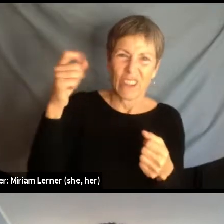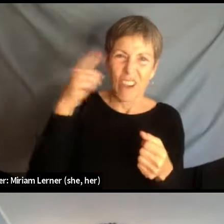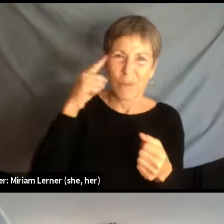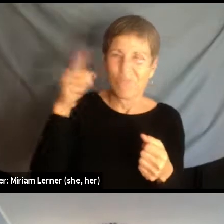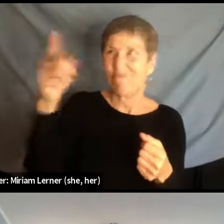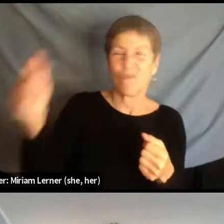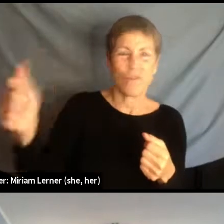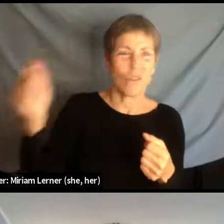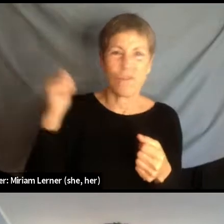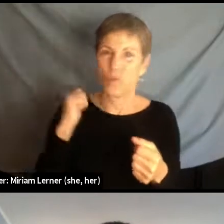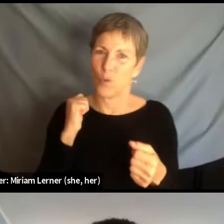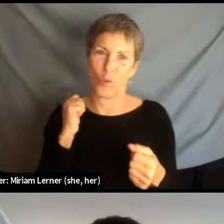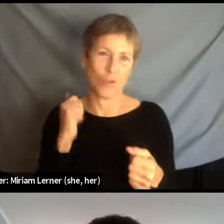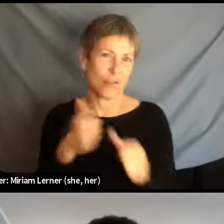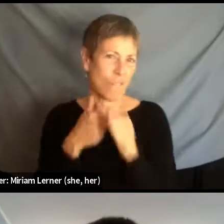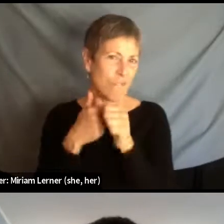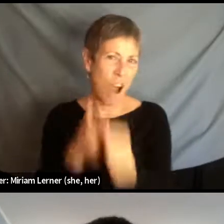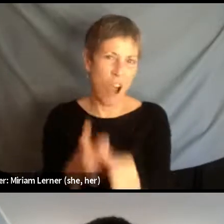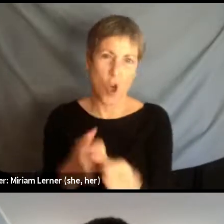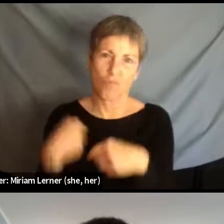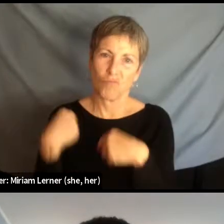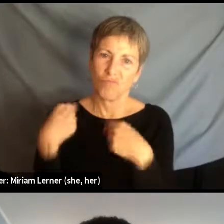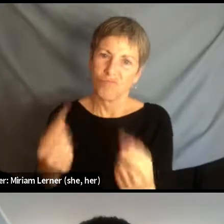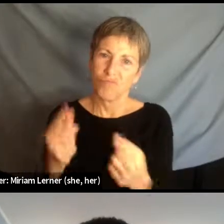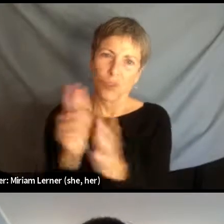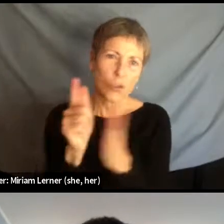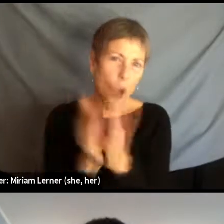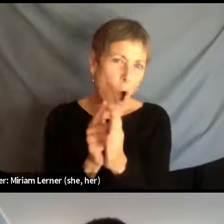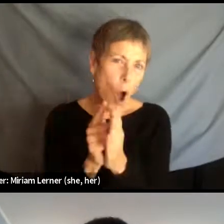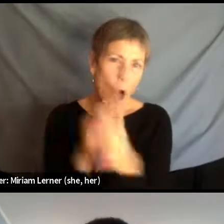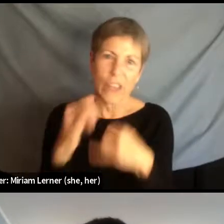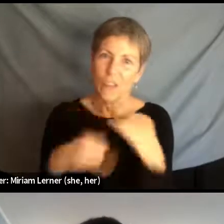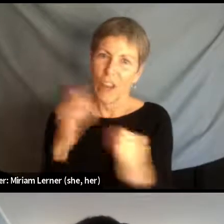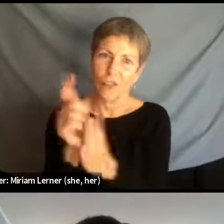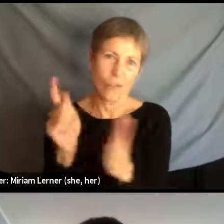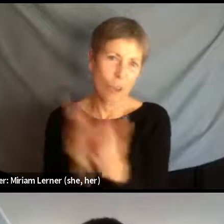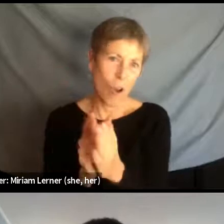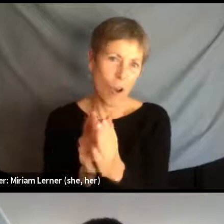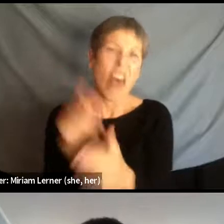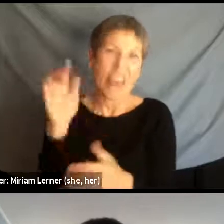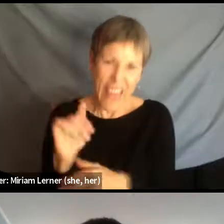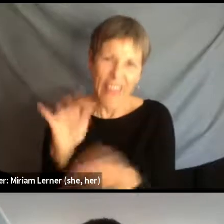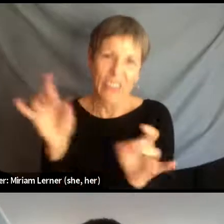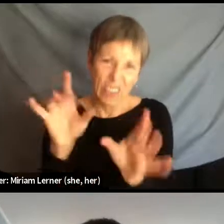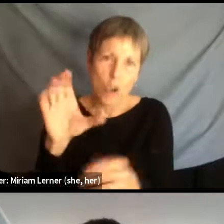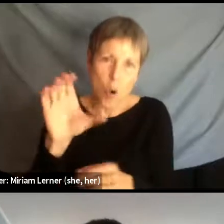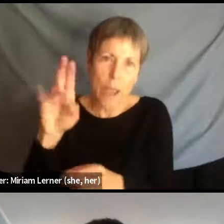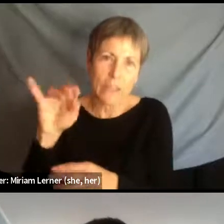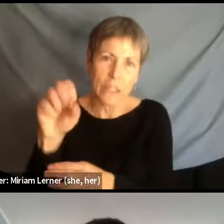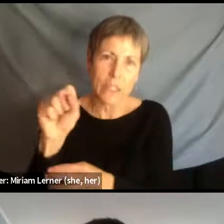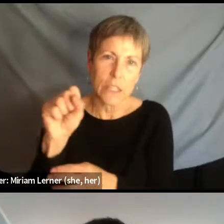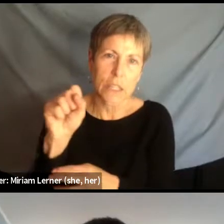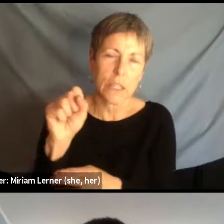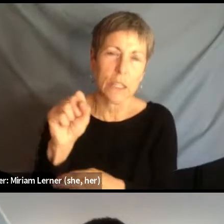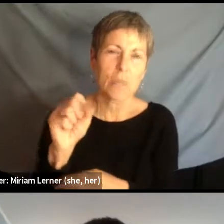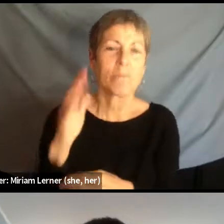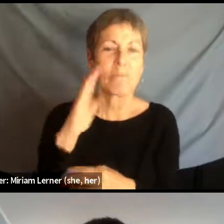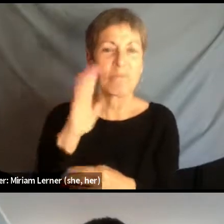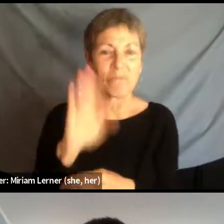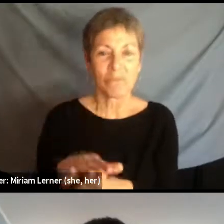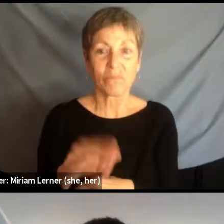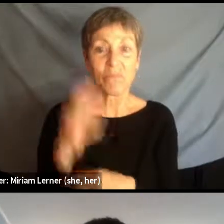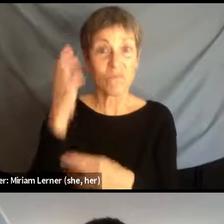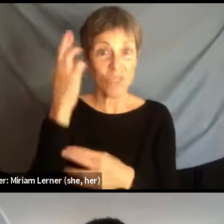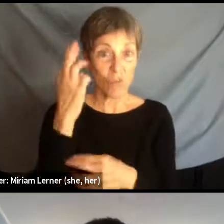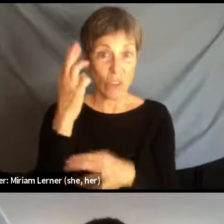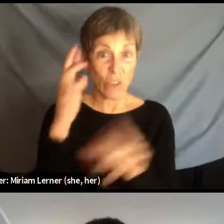follow well-established federal law and international law. The reason why we have the idea